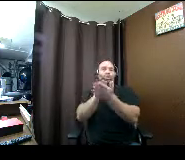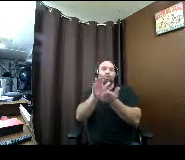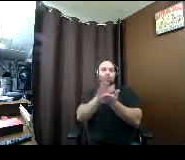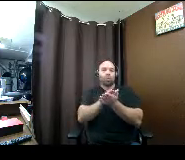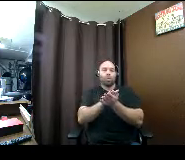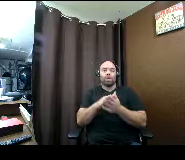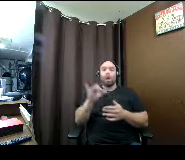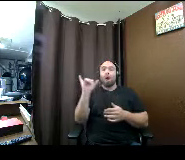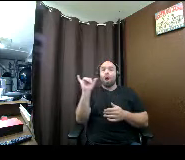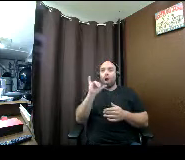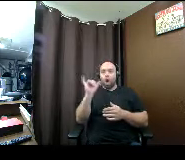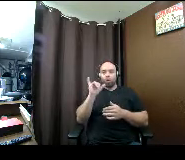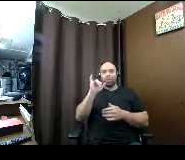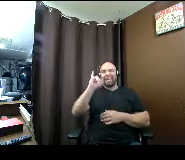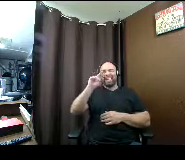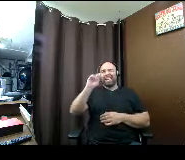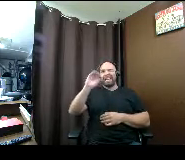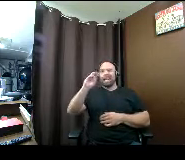also income based